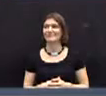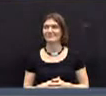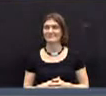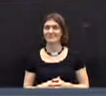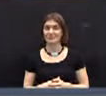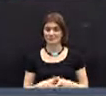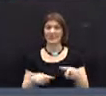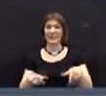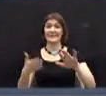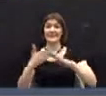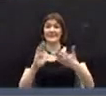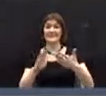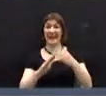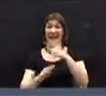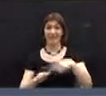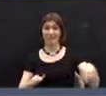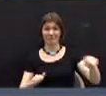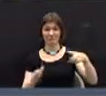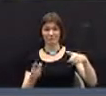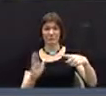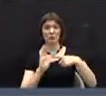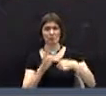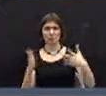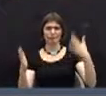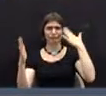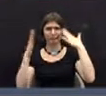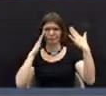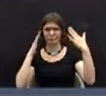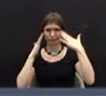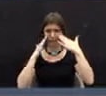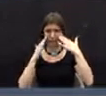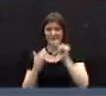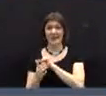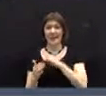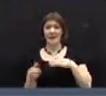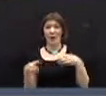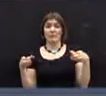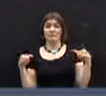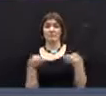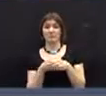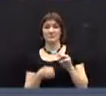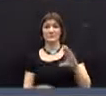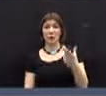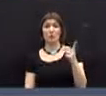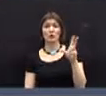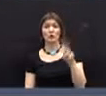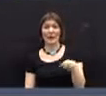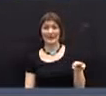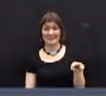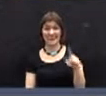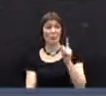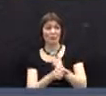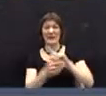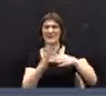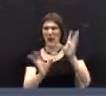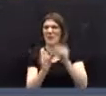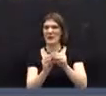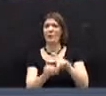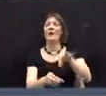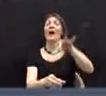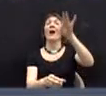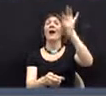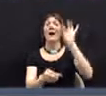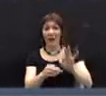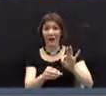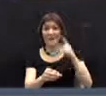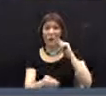As town meeting members are aware, we convened on March 22nd and adopted a budget at that time